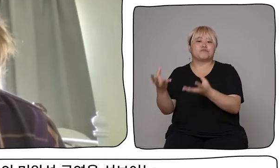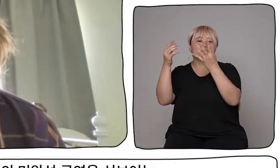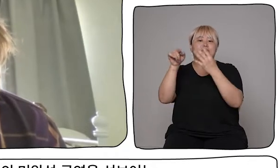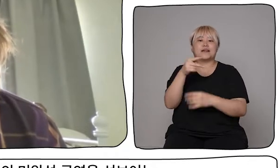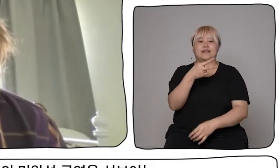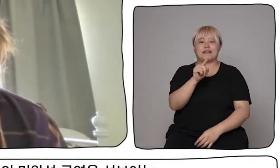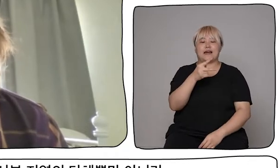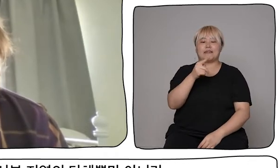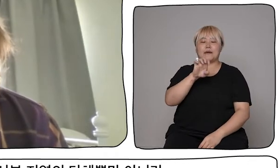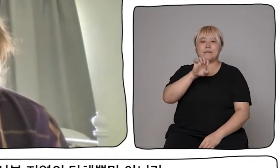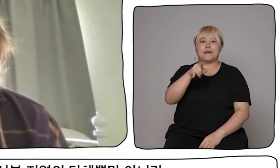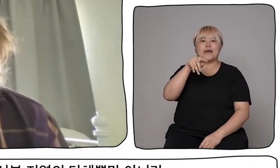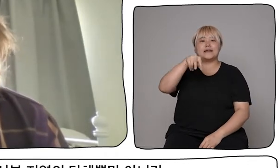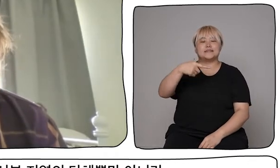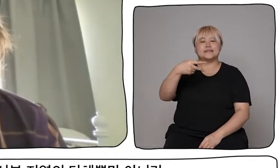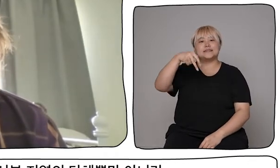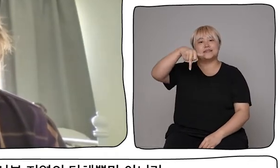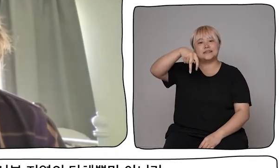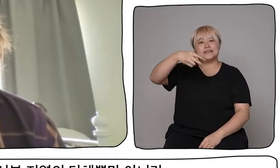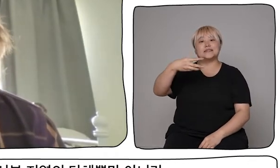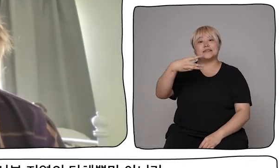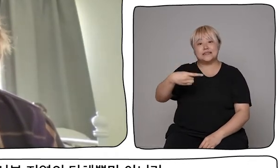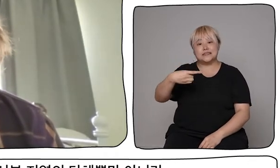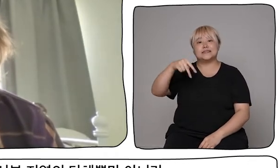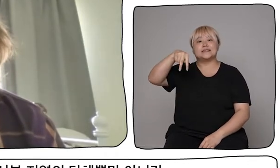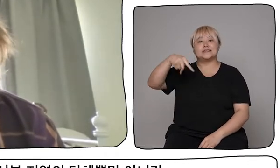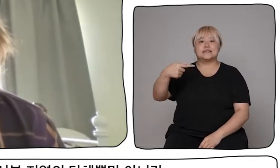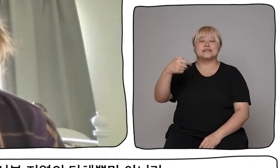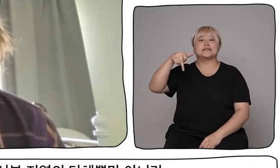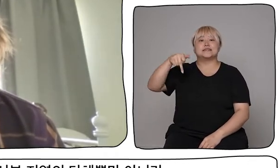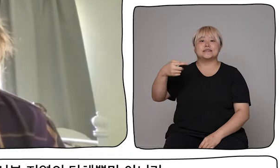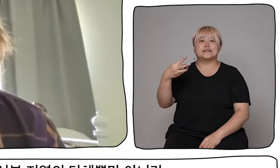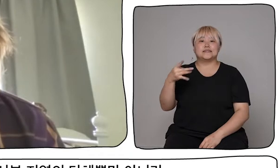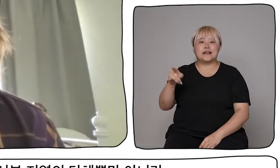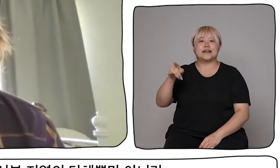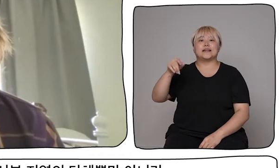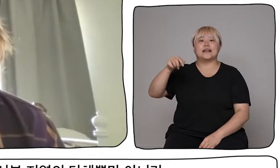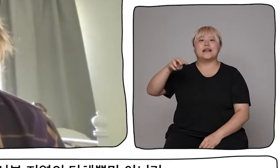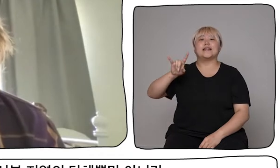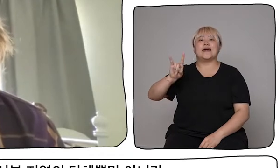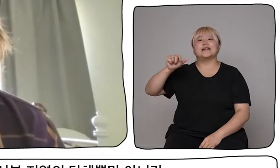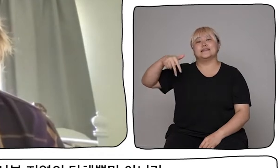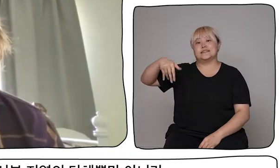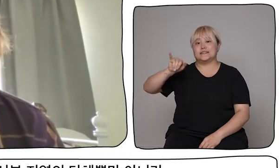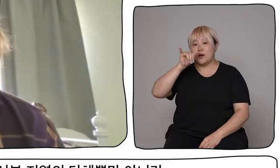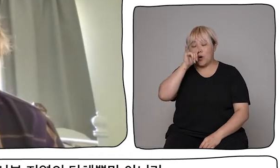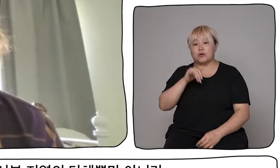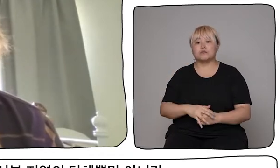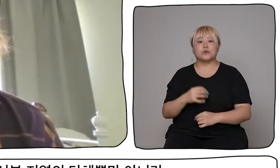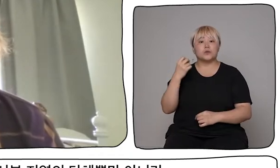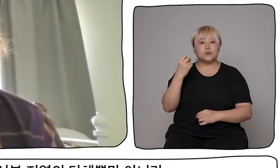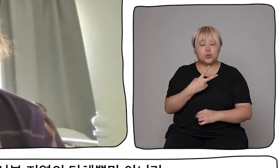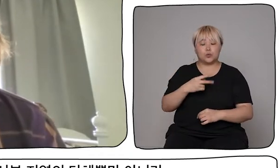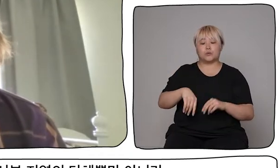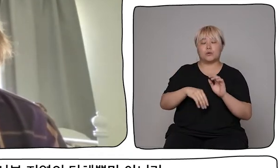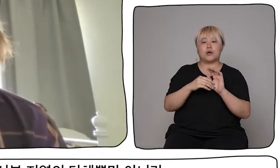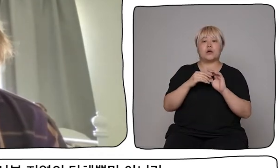Scratch. And we work with organisations throughout Liverpool and Merseyside, the North West and internationally,